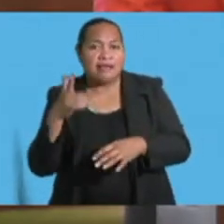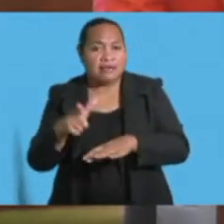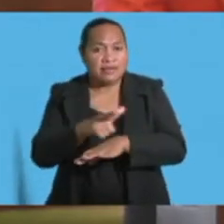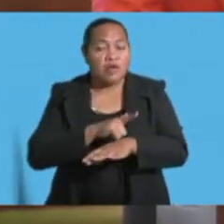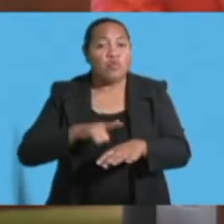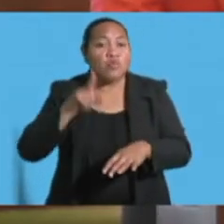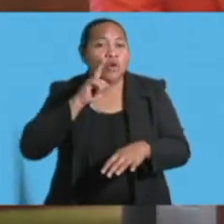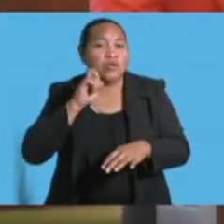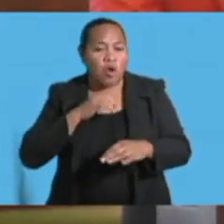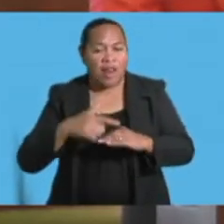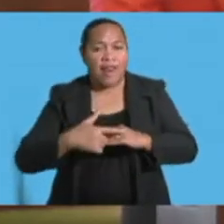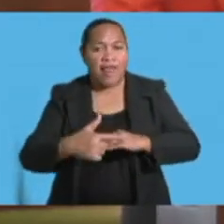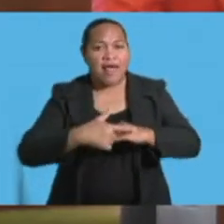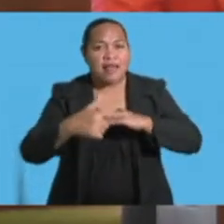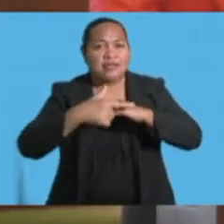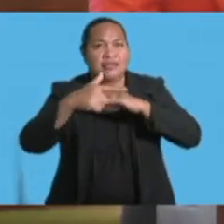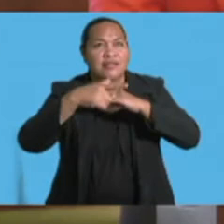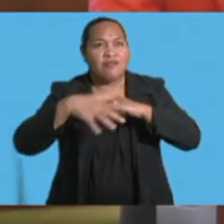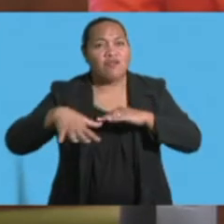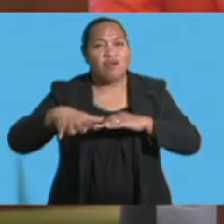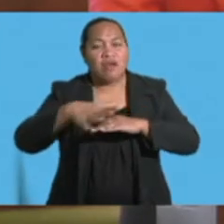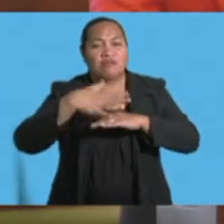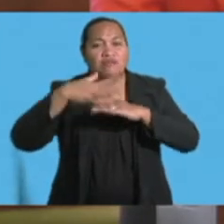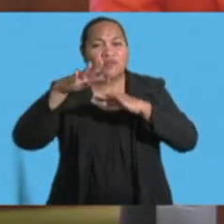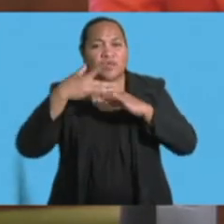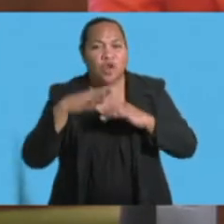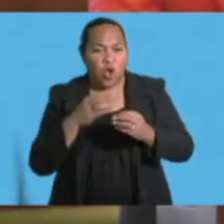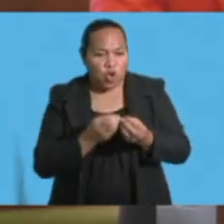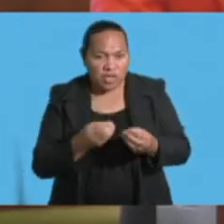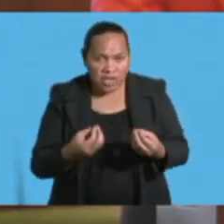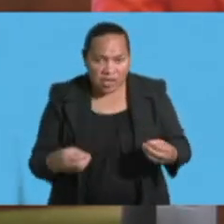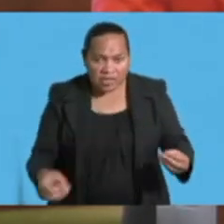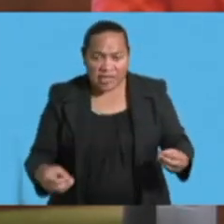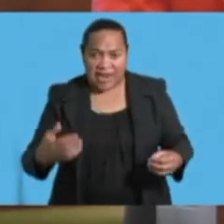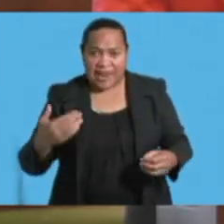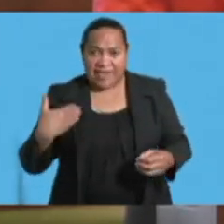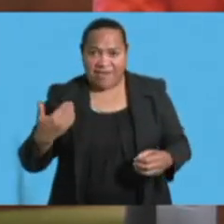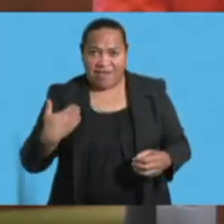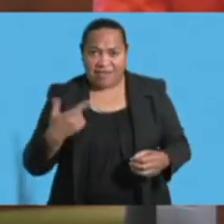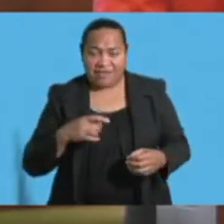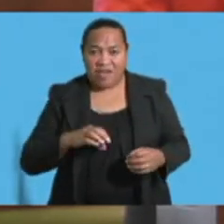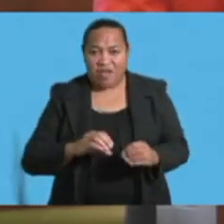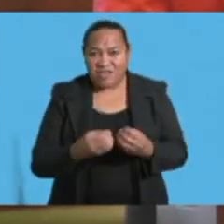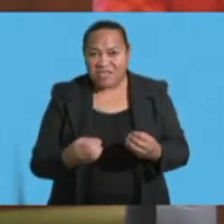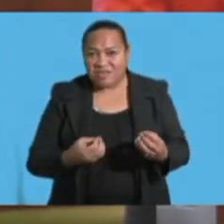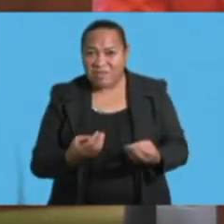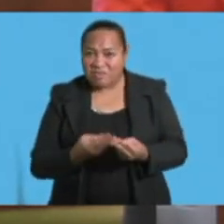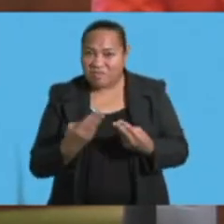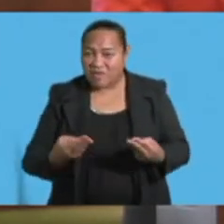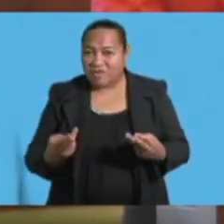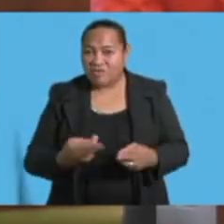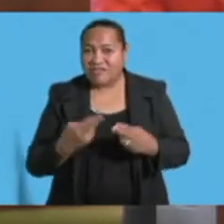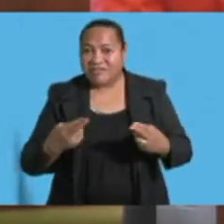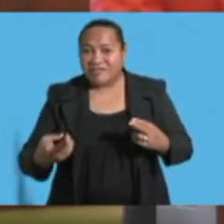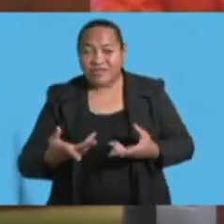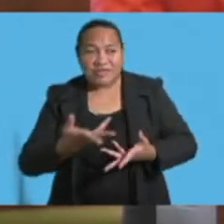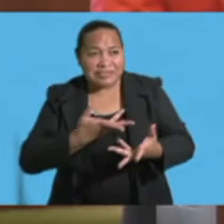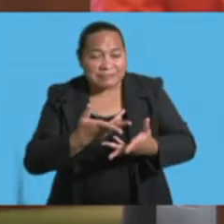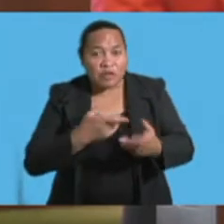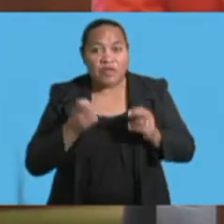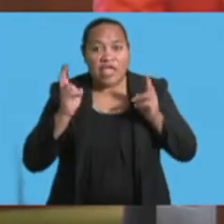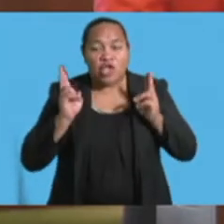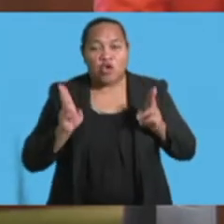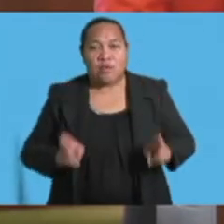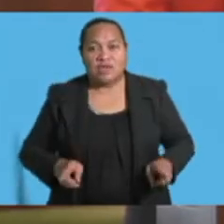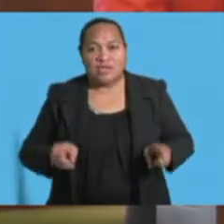atmosphere, all organic and inorganic matter or living organisms, and the interacting natural or human systems